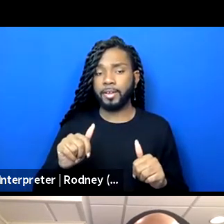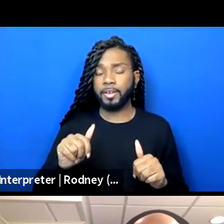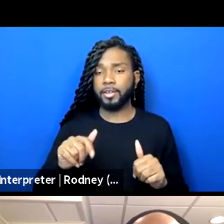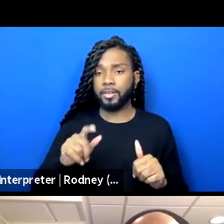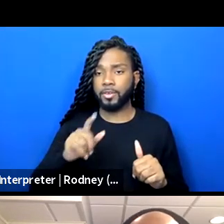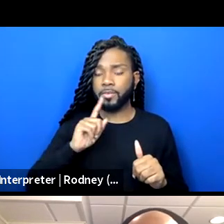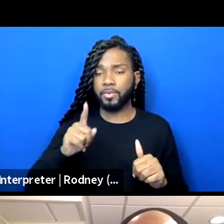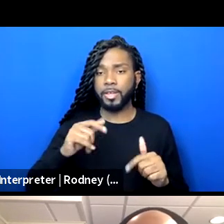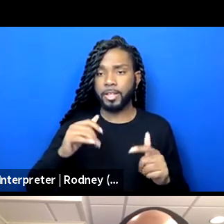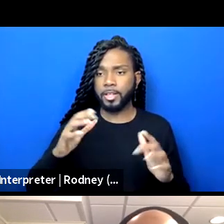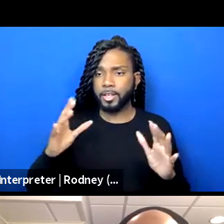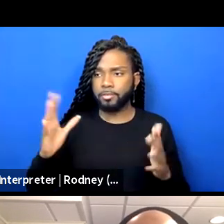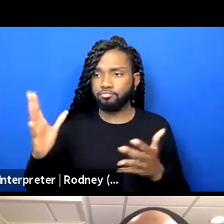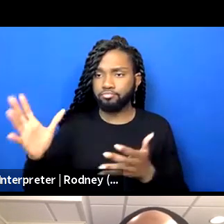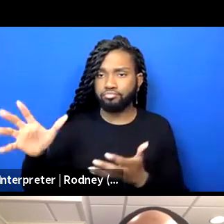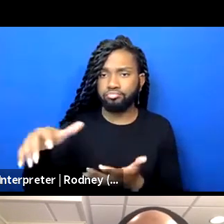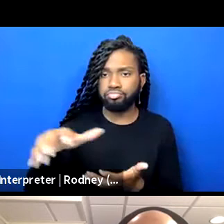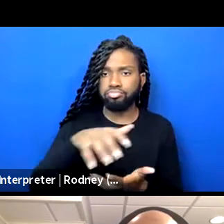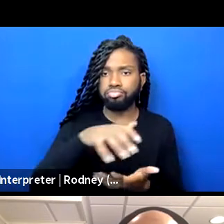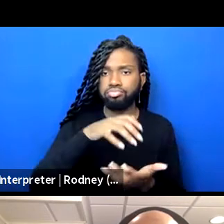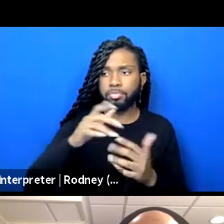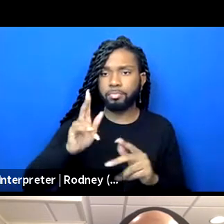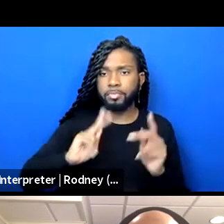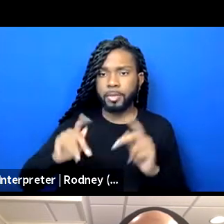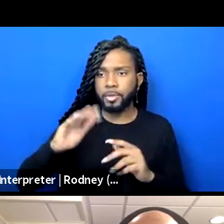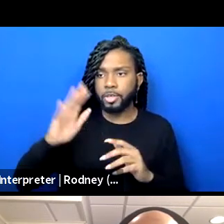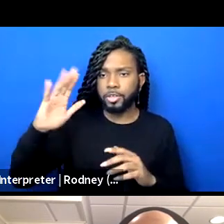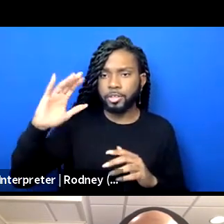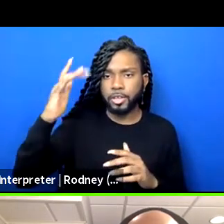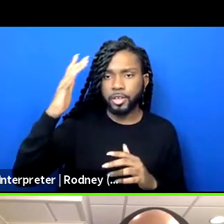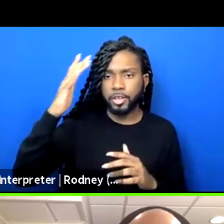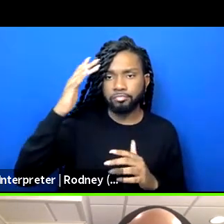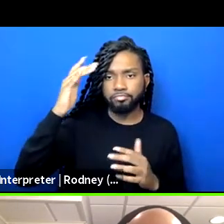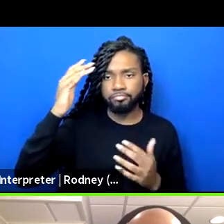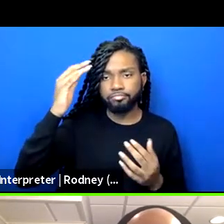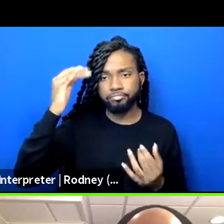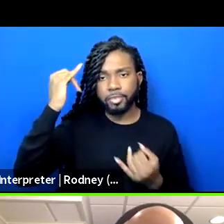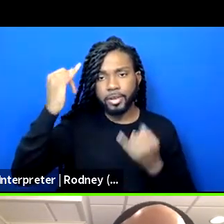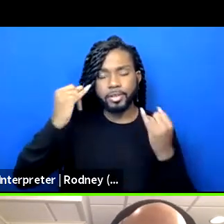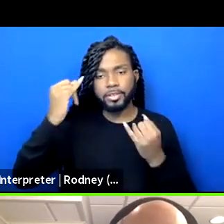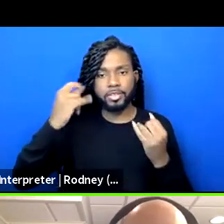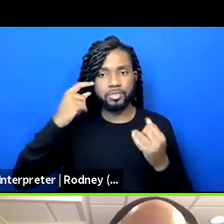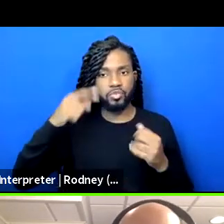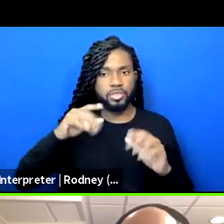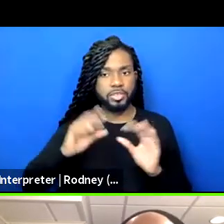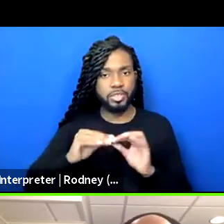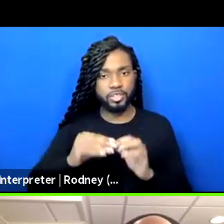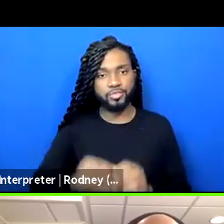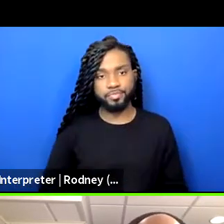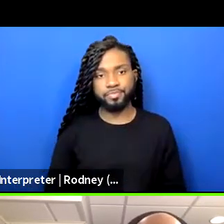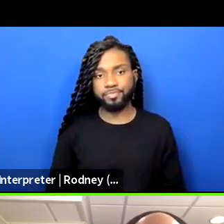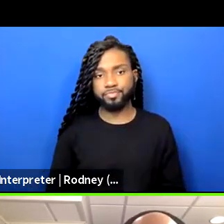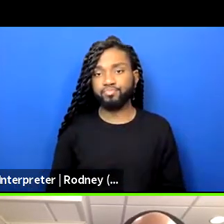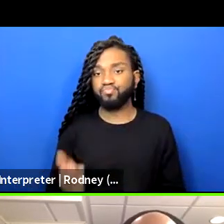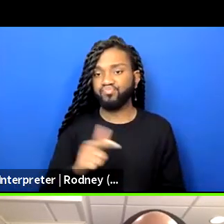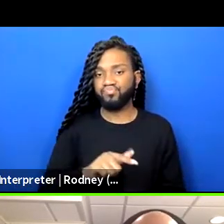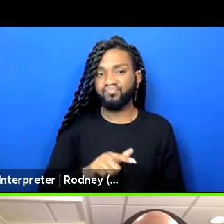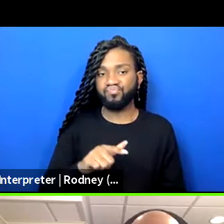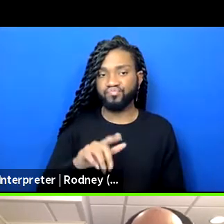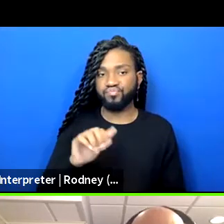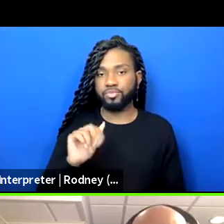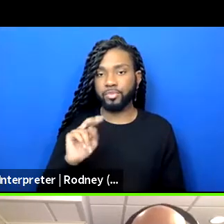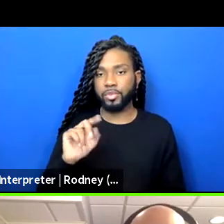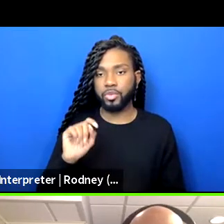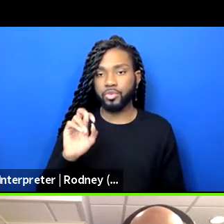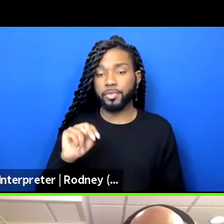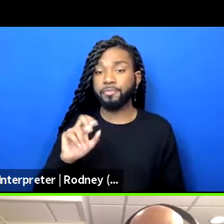and the strategy, and ideally figure out a way to be in touch after the session. Perfect. Cool. Thank you. So, yes. So if you, if you've